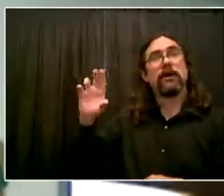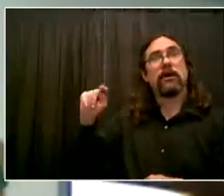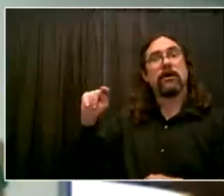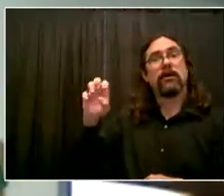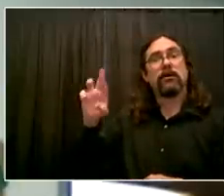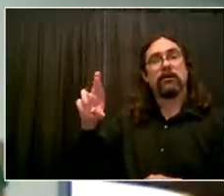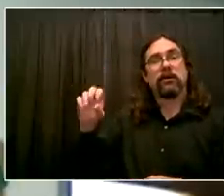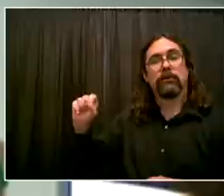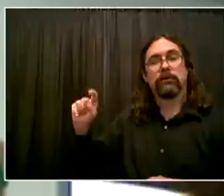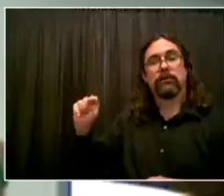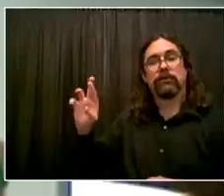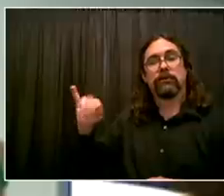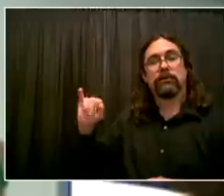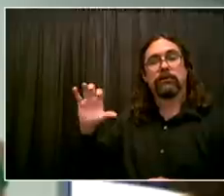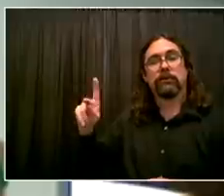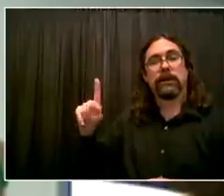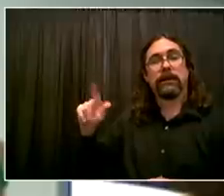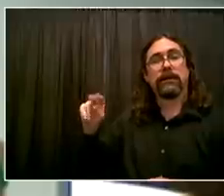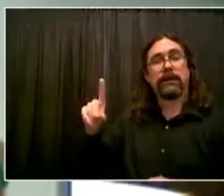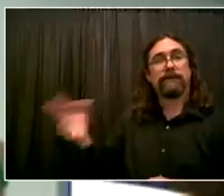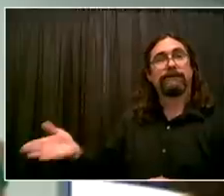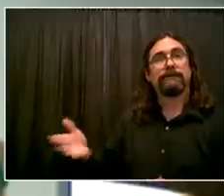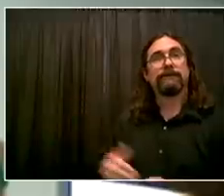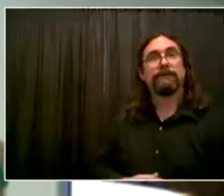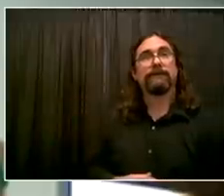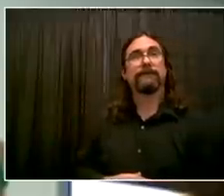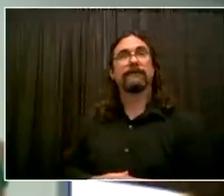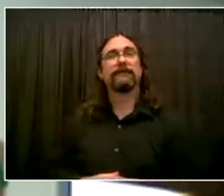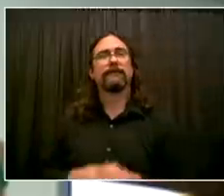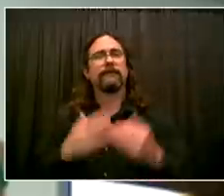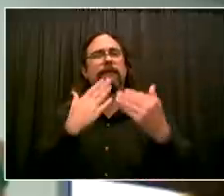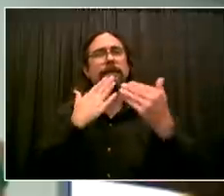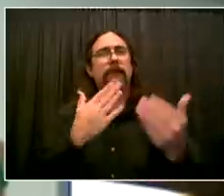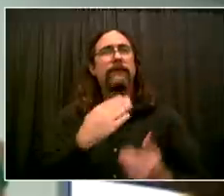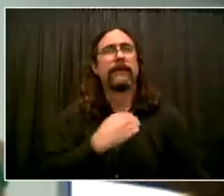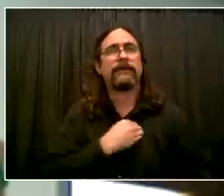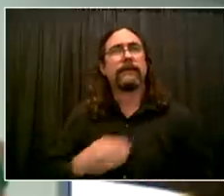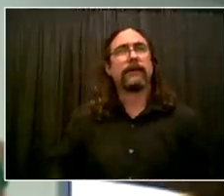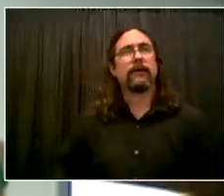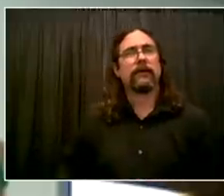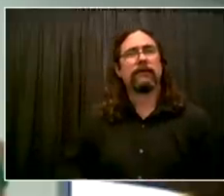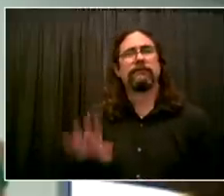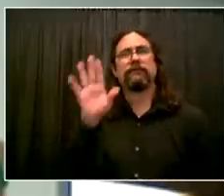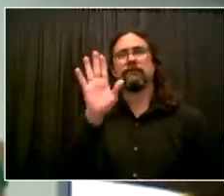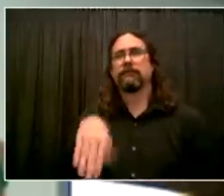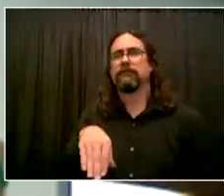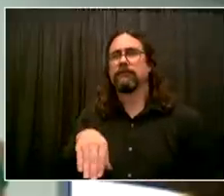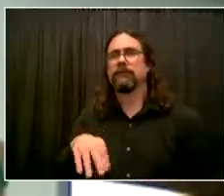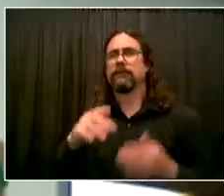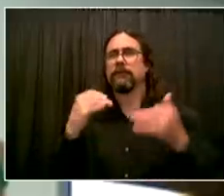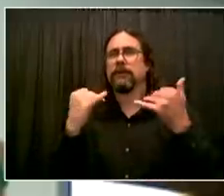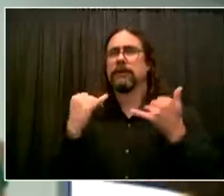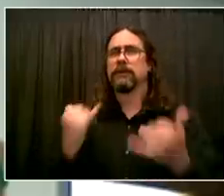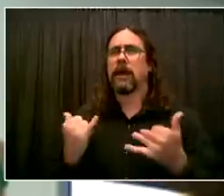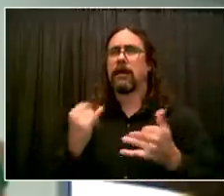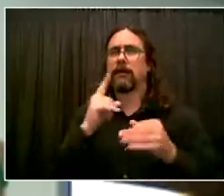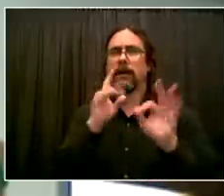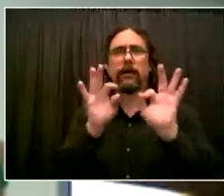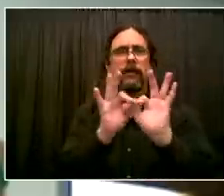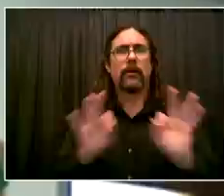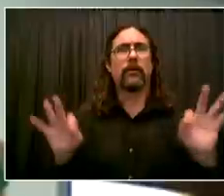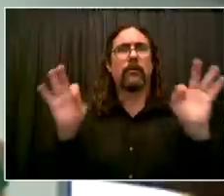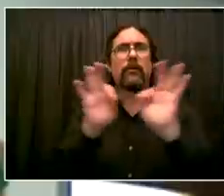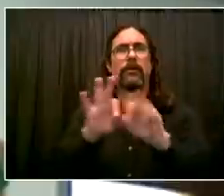change. And tragically, we're meeting at a time when the 13 New Yorker surf died, and that's on top of, of course, the New Yorkers who died during